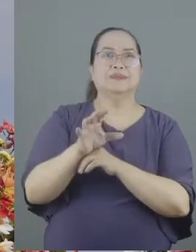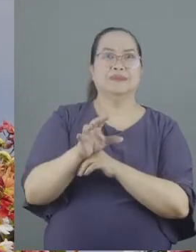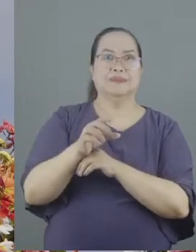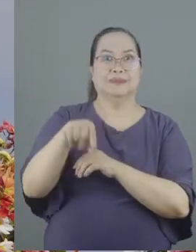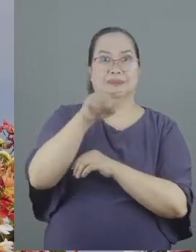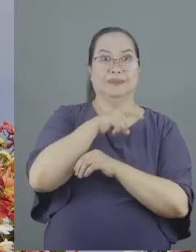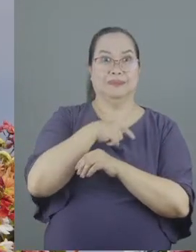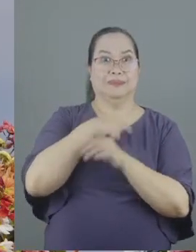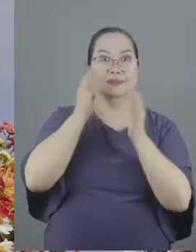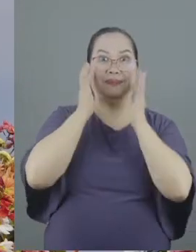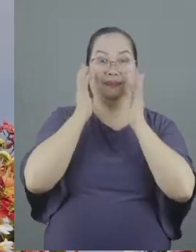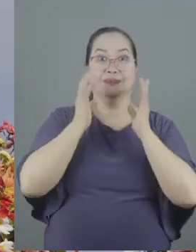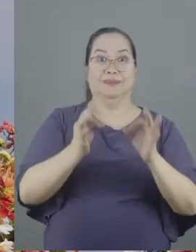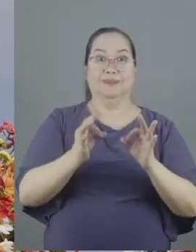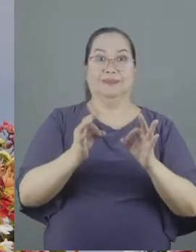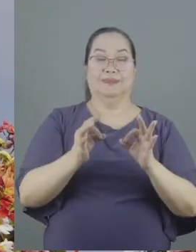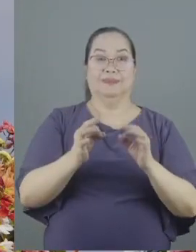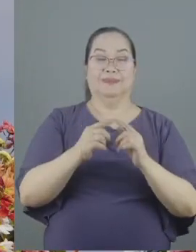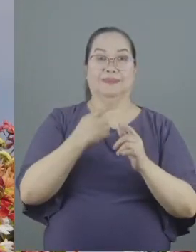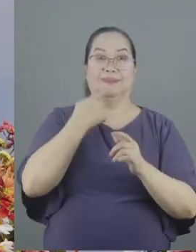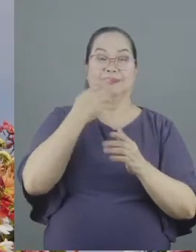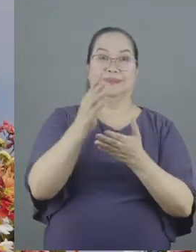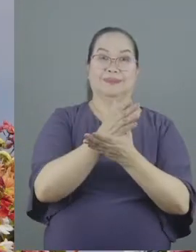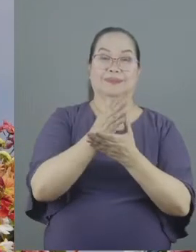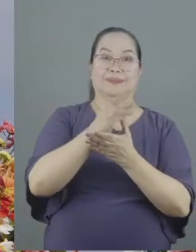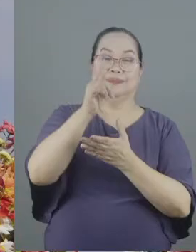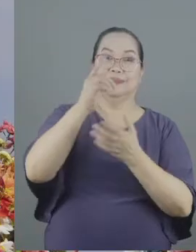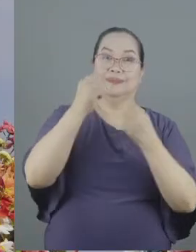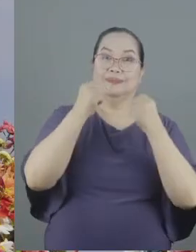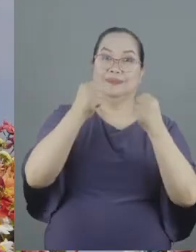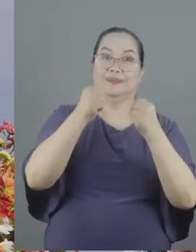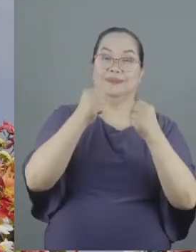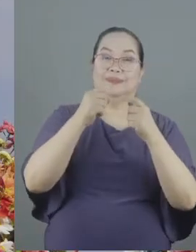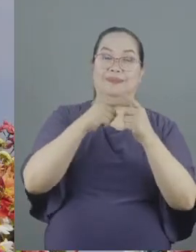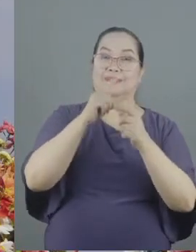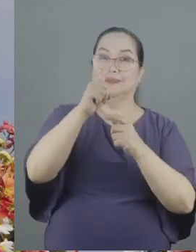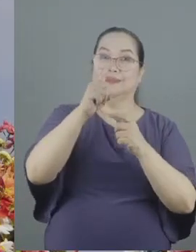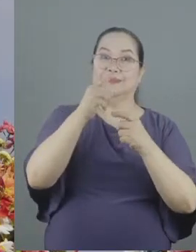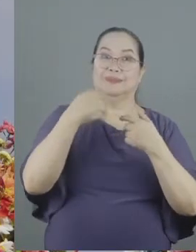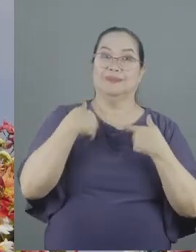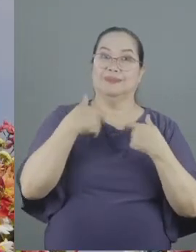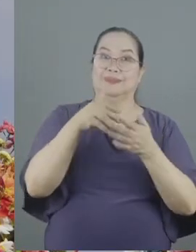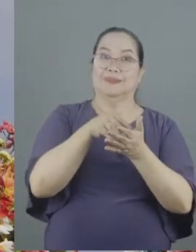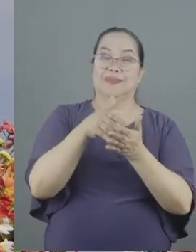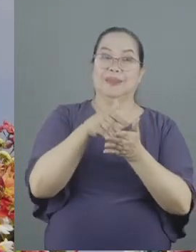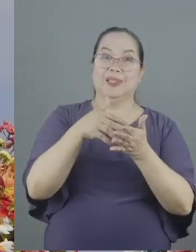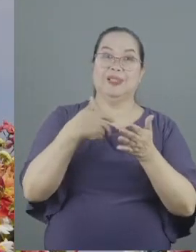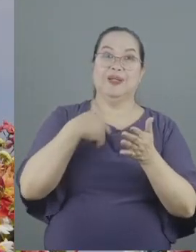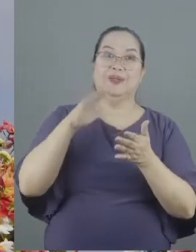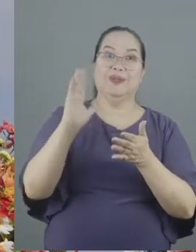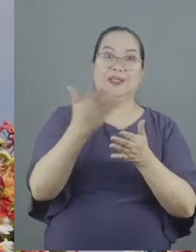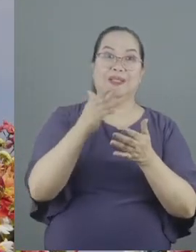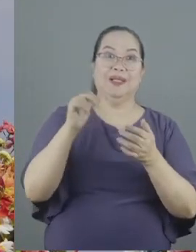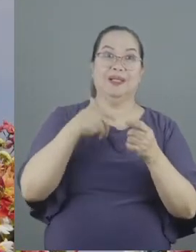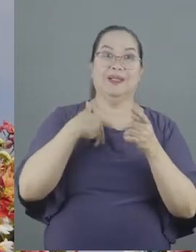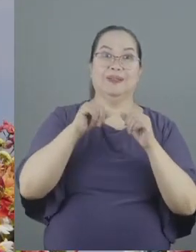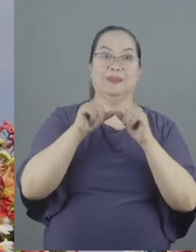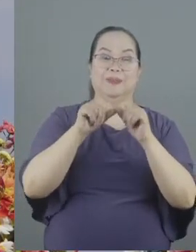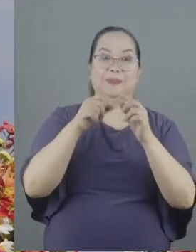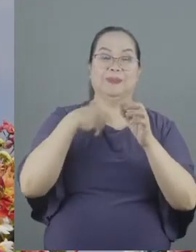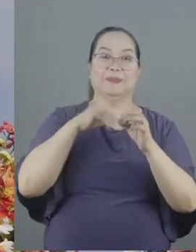are to judge whether one is strong or whether one is weak so are we allowed to judge